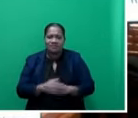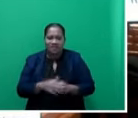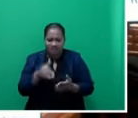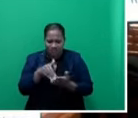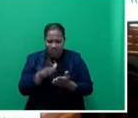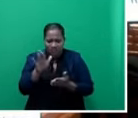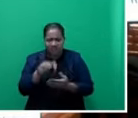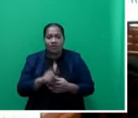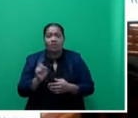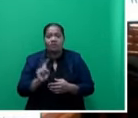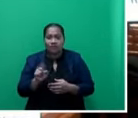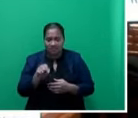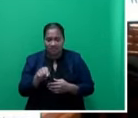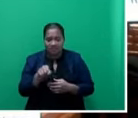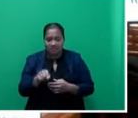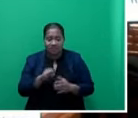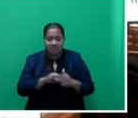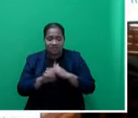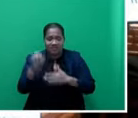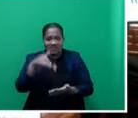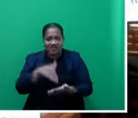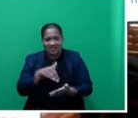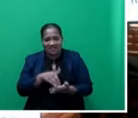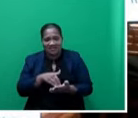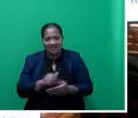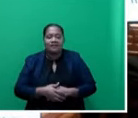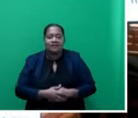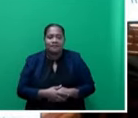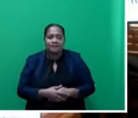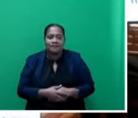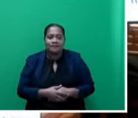of evacuation centres, Mr. Speaker, sir.